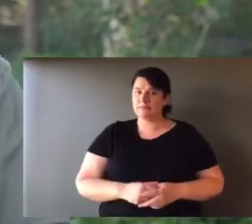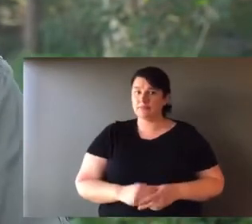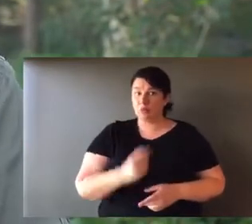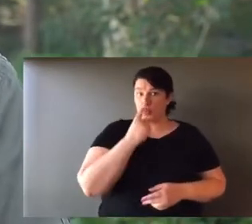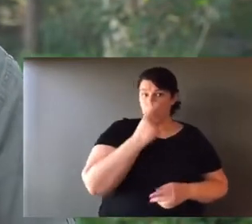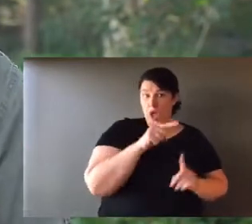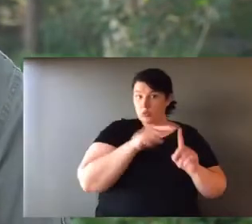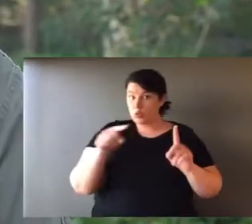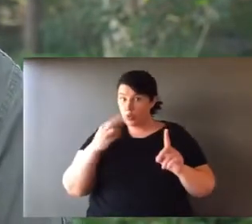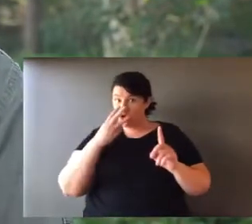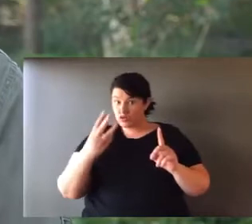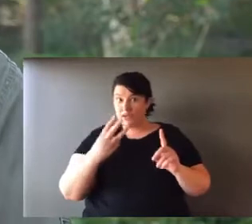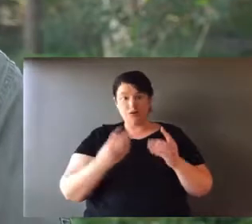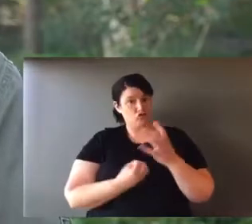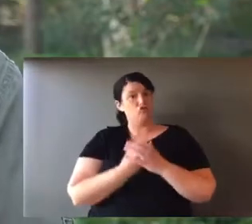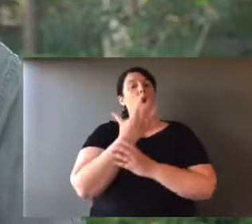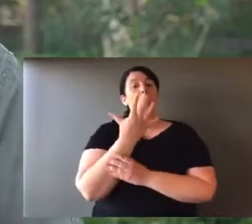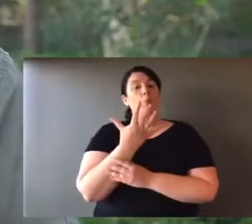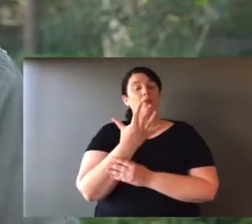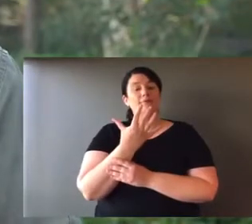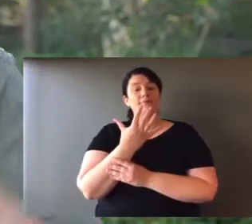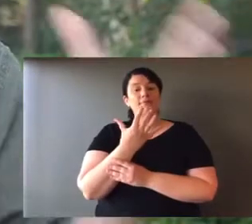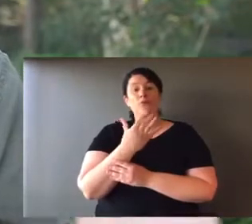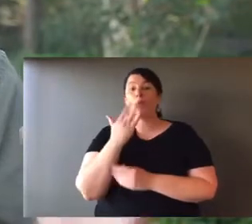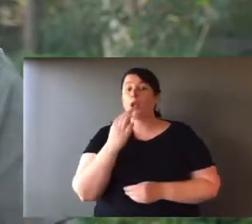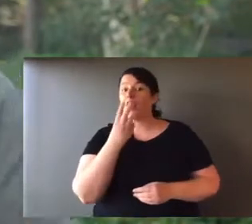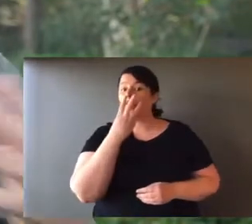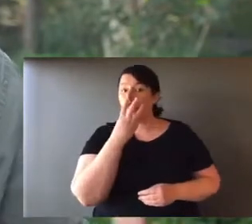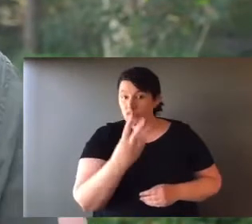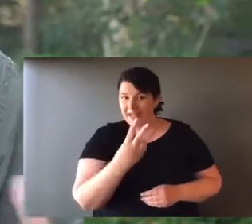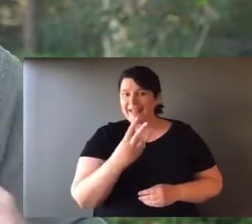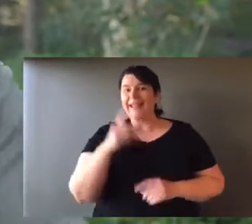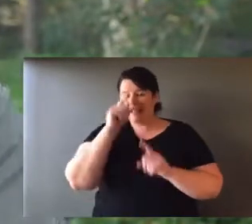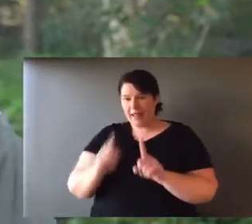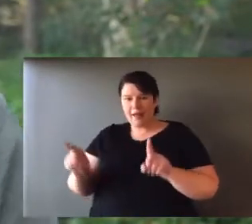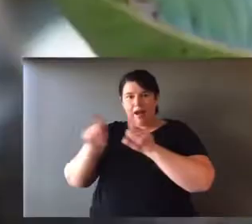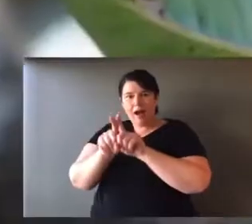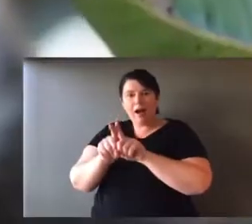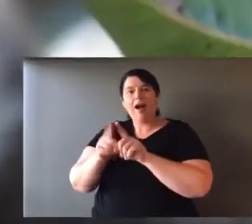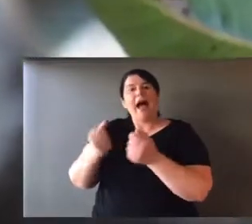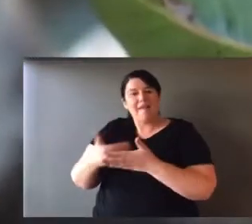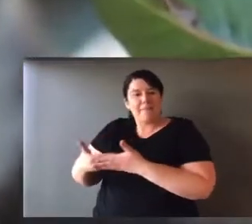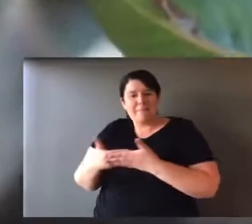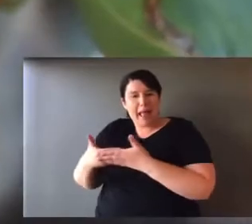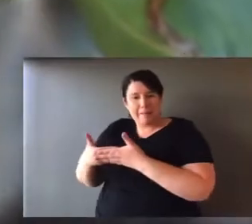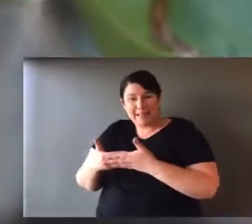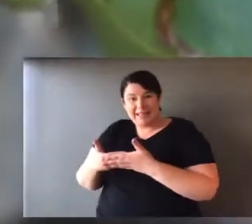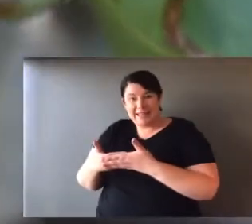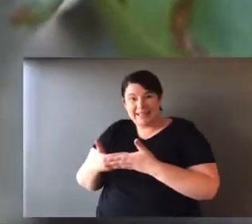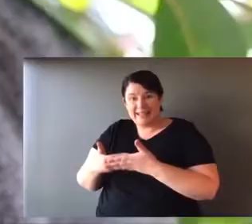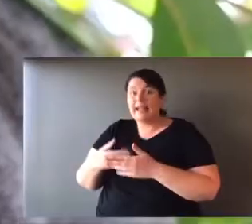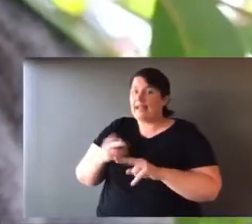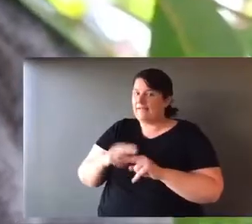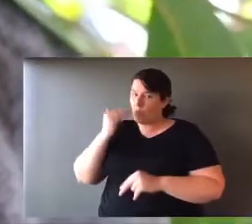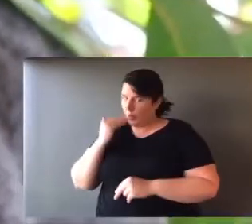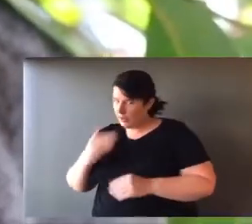independent. Between the age of one. And three. It develops. And it grows. Until it reaches sexual maturity. And by three years old.